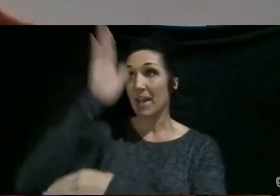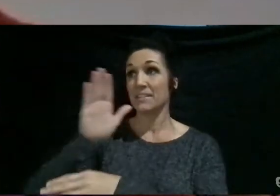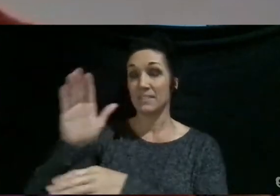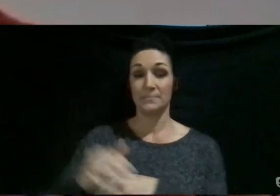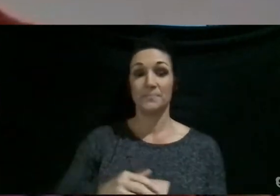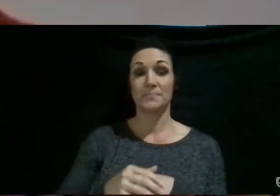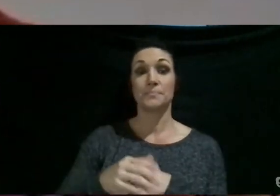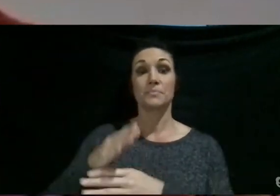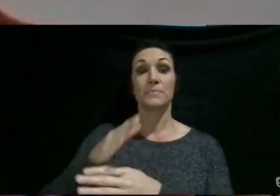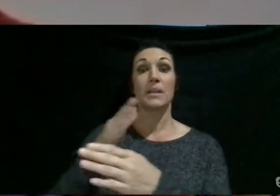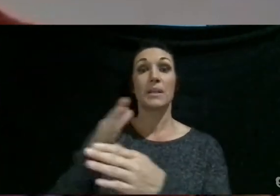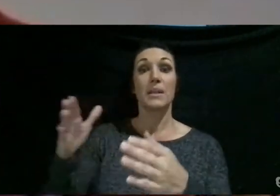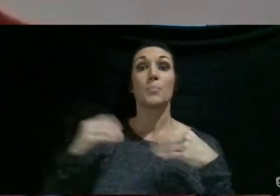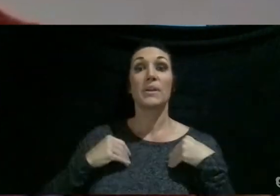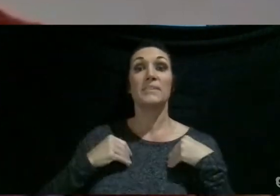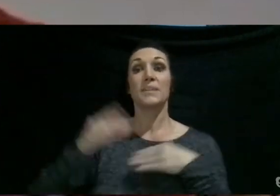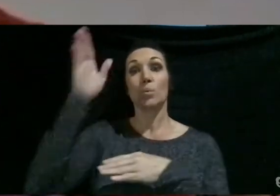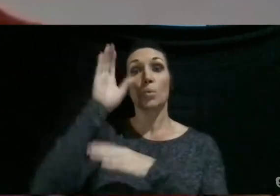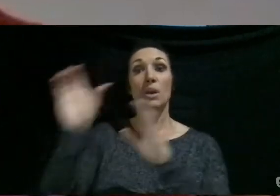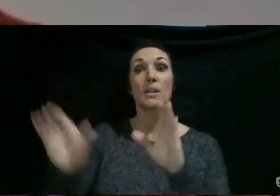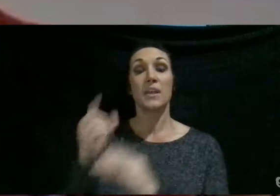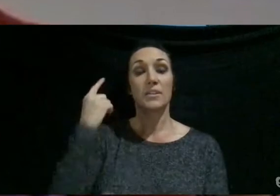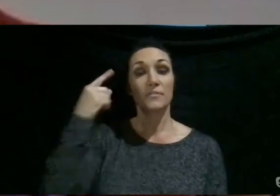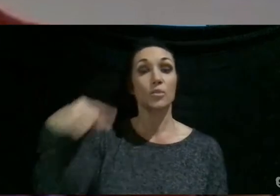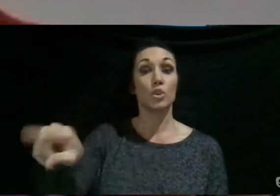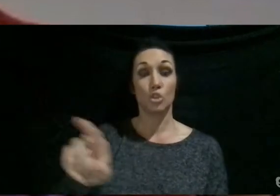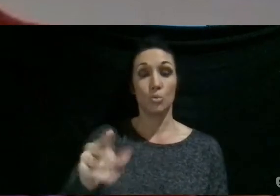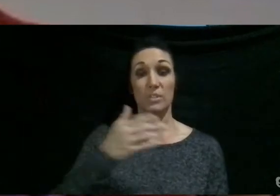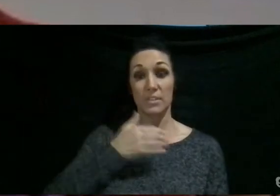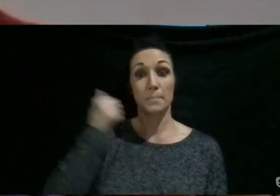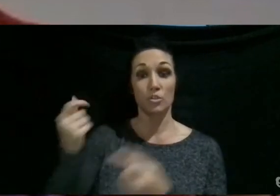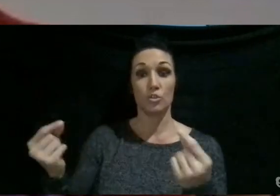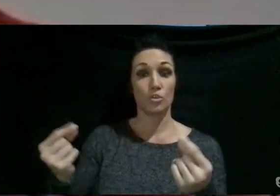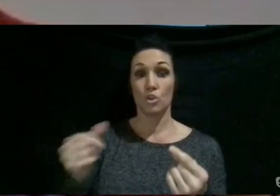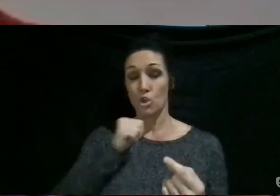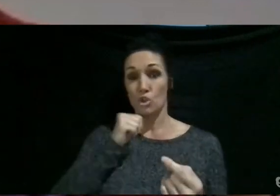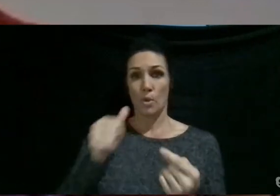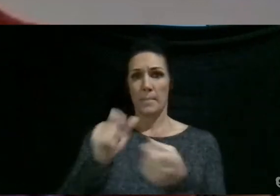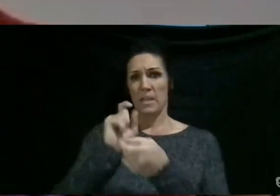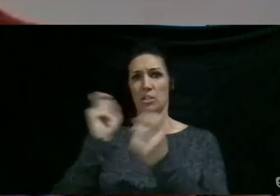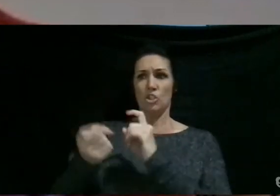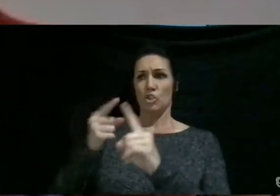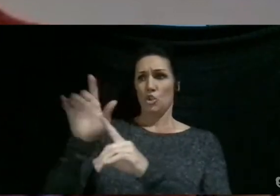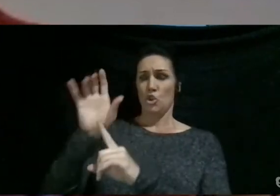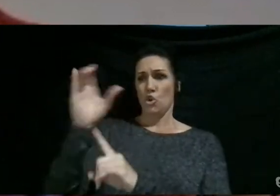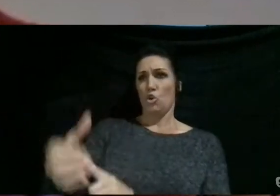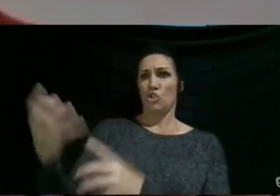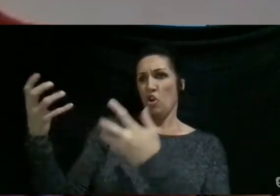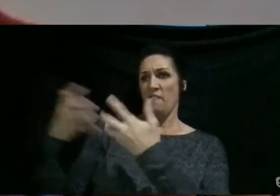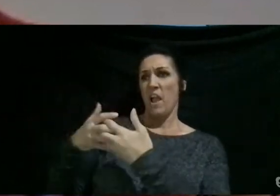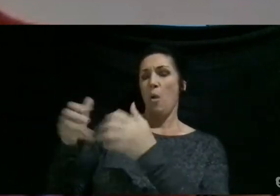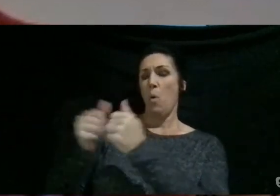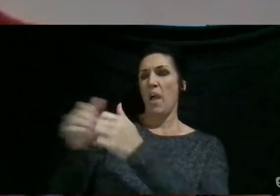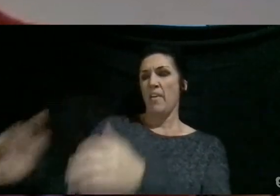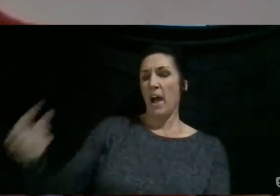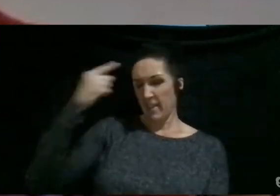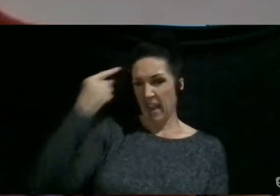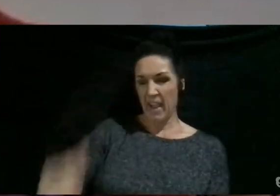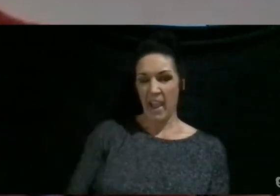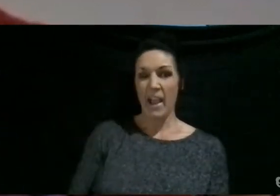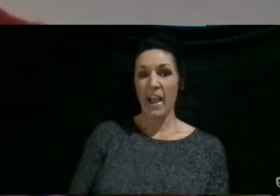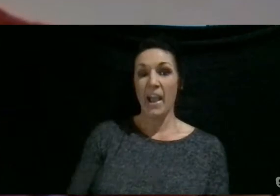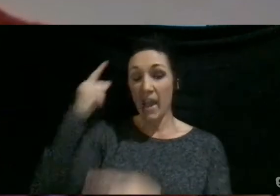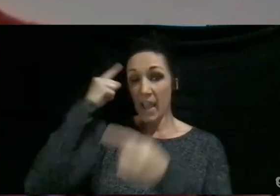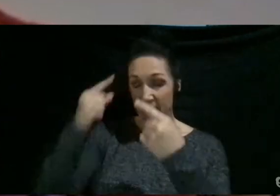for you is the best thing you can be for God. Don't become so well adjusted to your culture that you fit into it without even thinking. Instead,